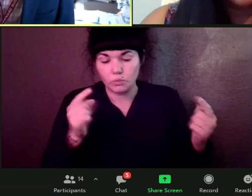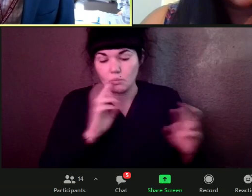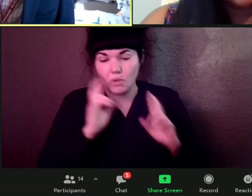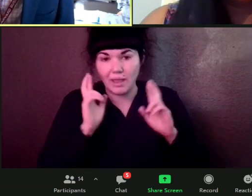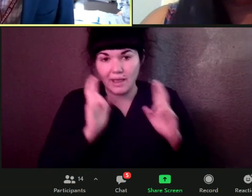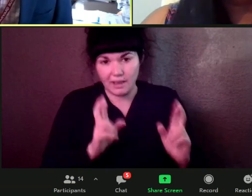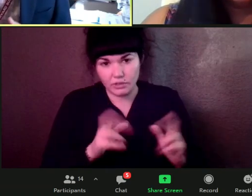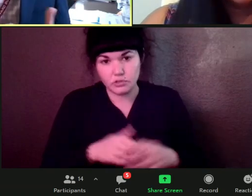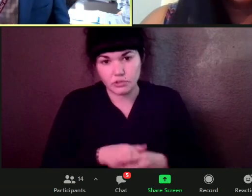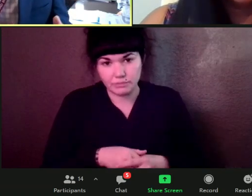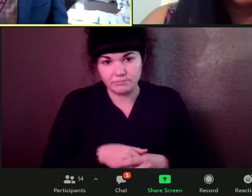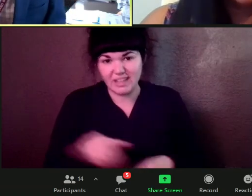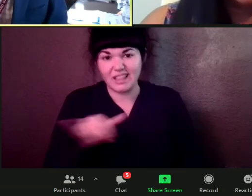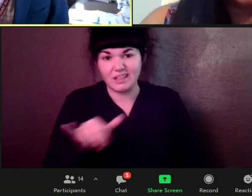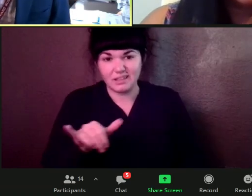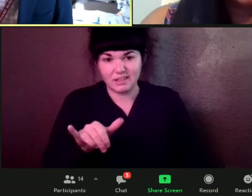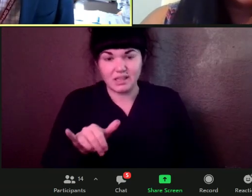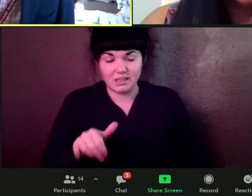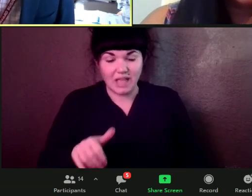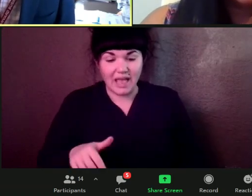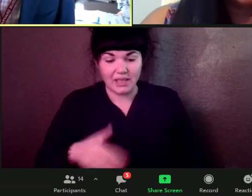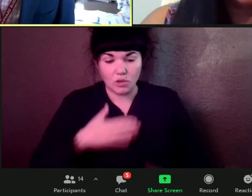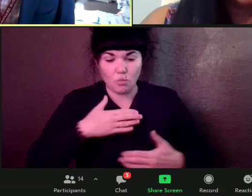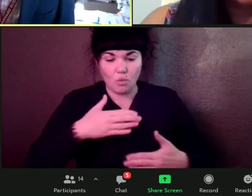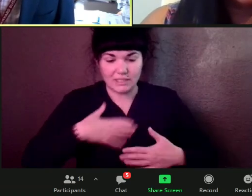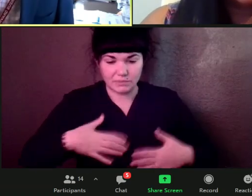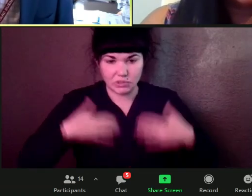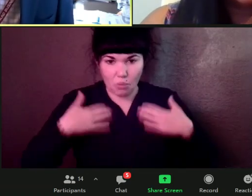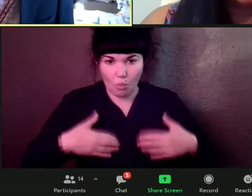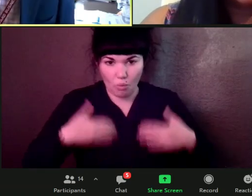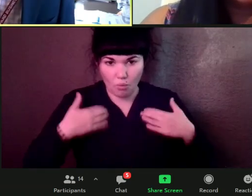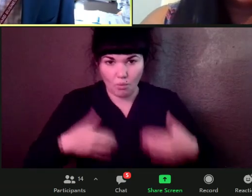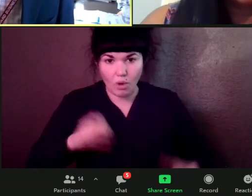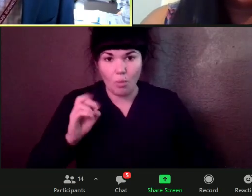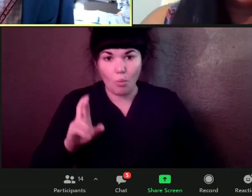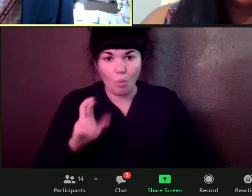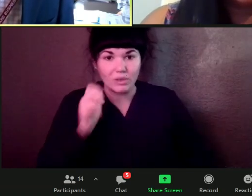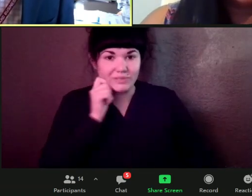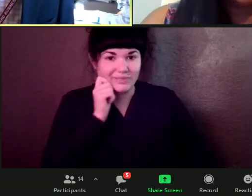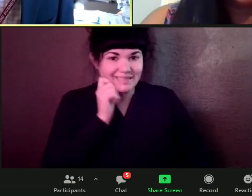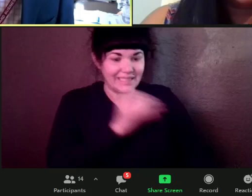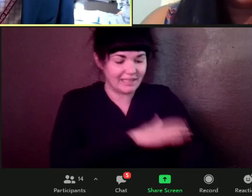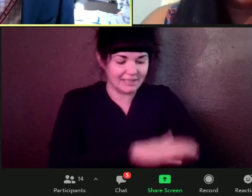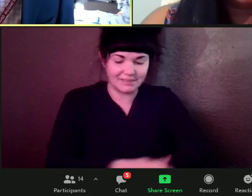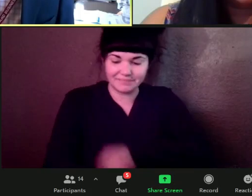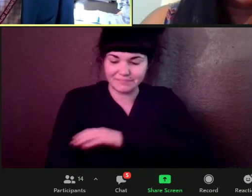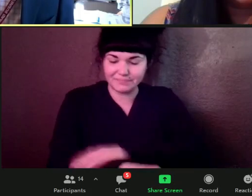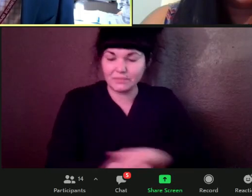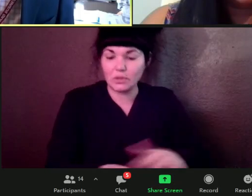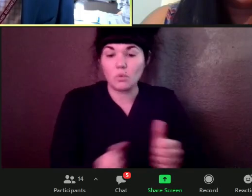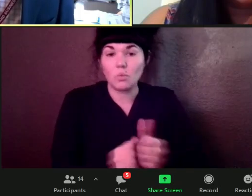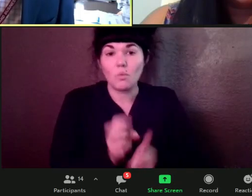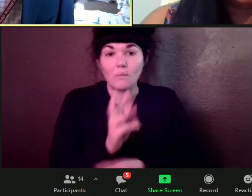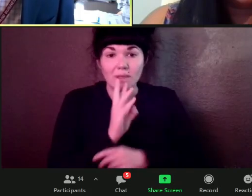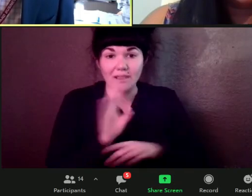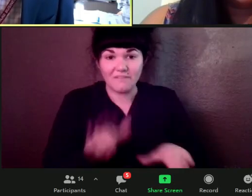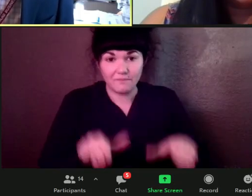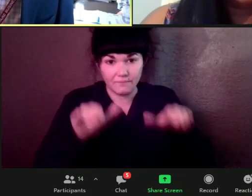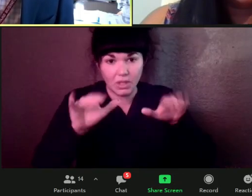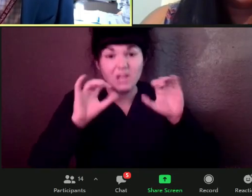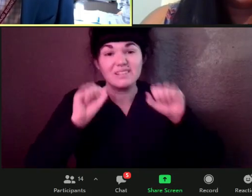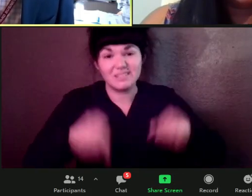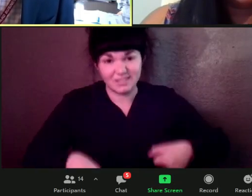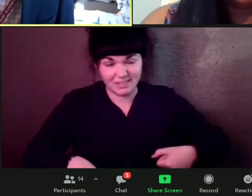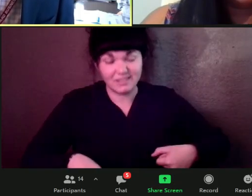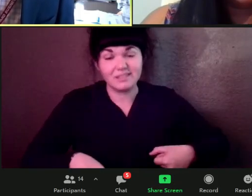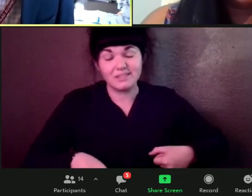be your respiratory tract and your skin. Um, you know, with the flooding, there is a risk of, of infection and, uh, not only